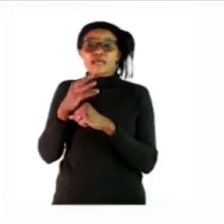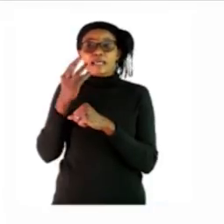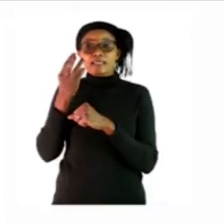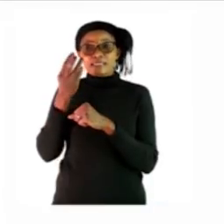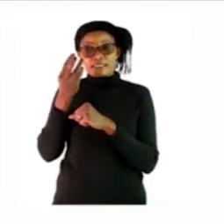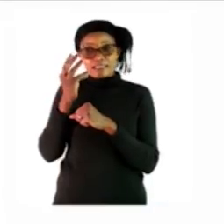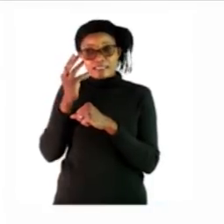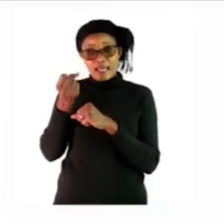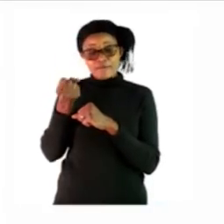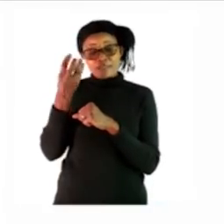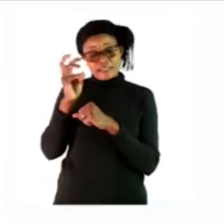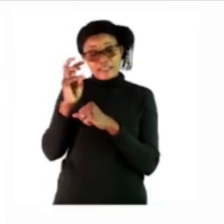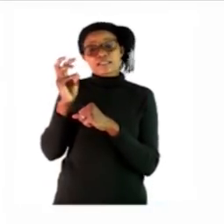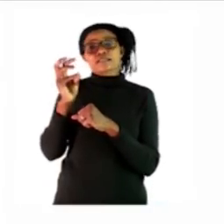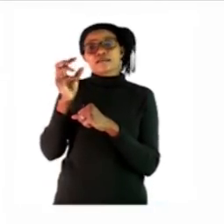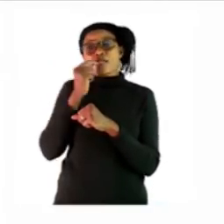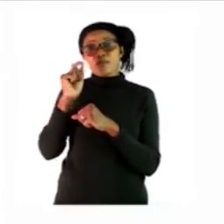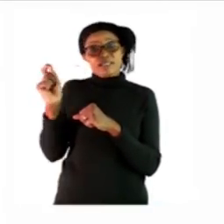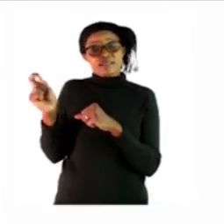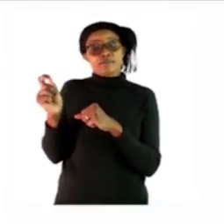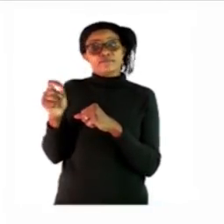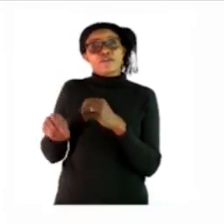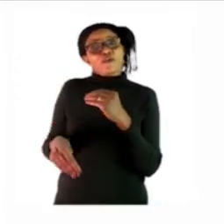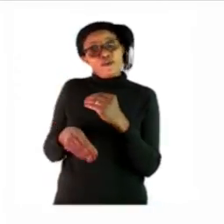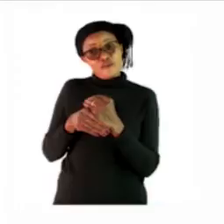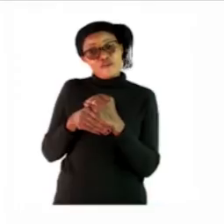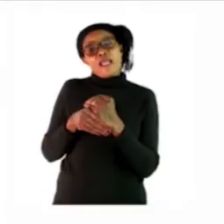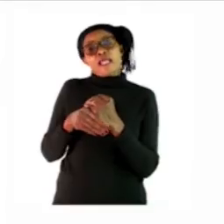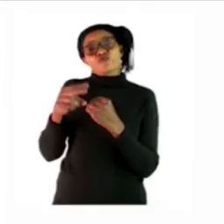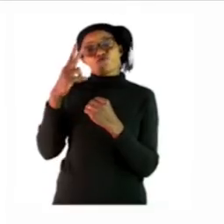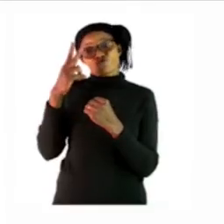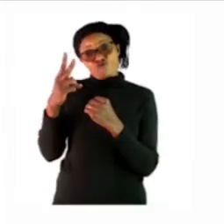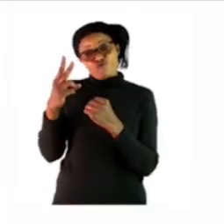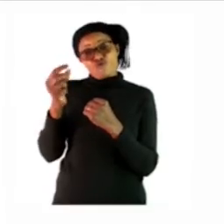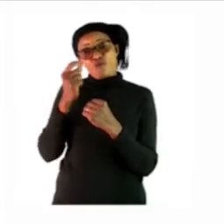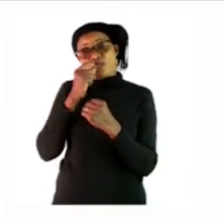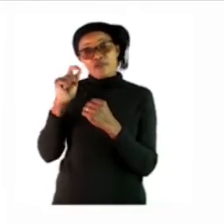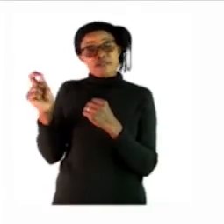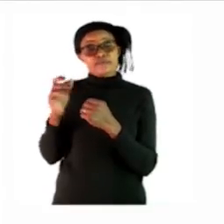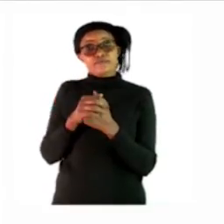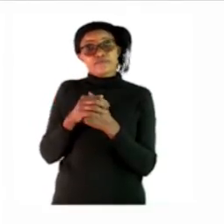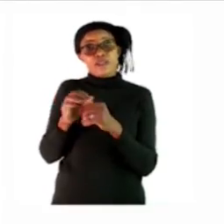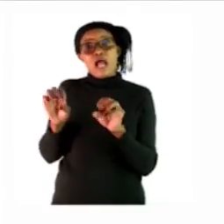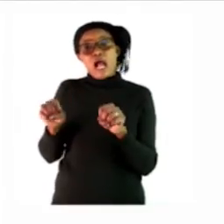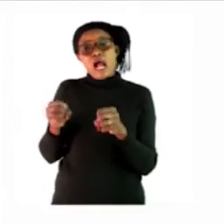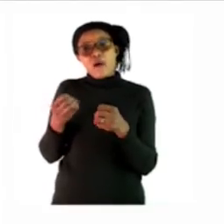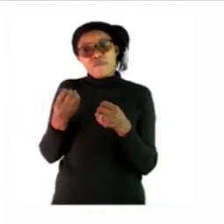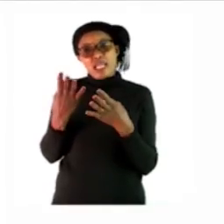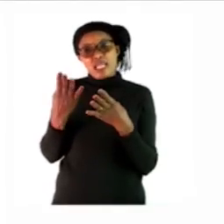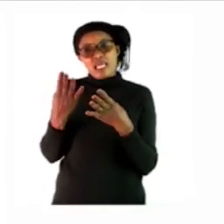pencils two two how many pencils